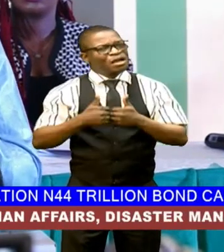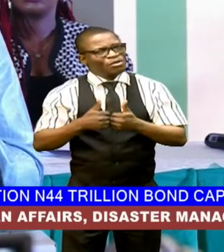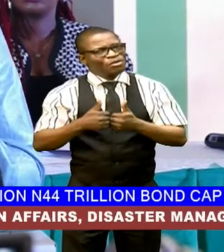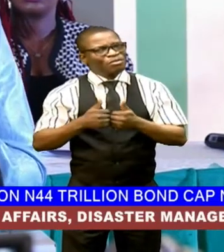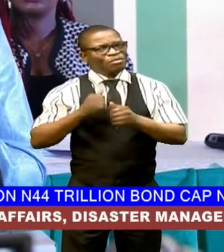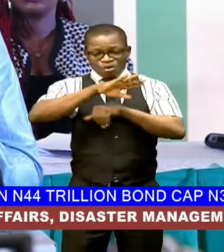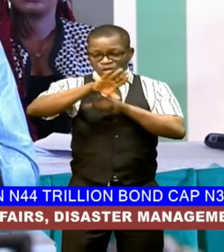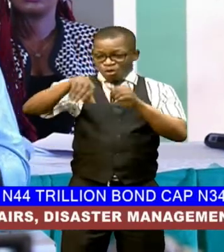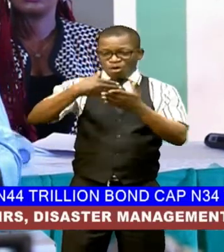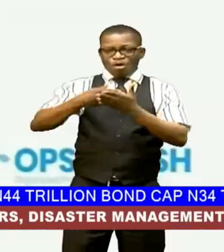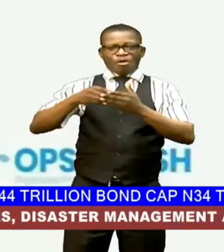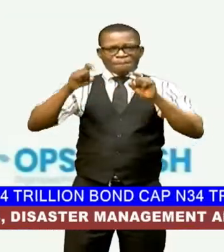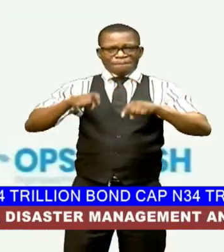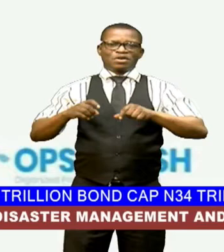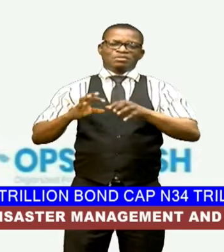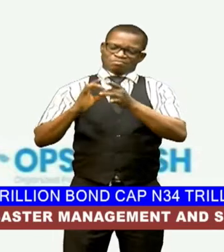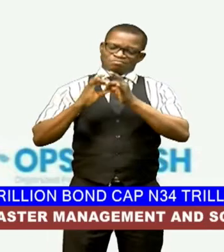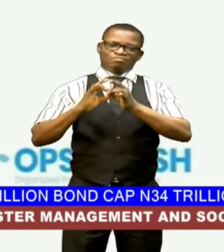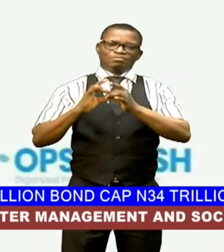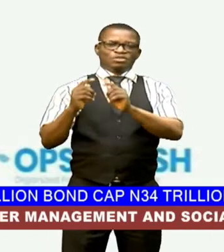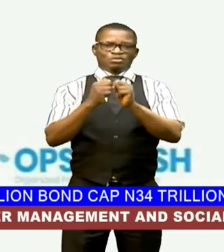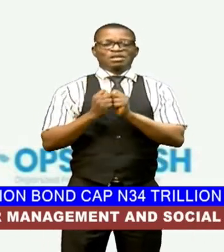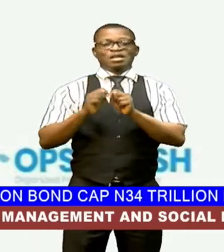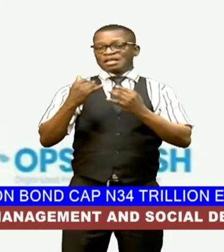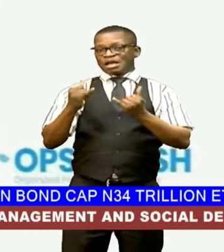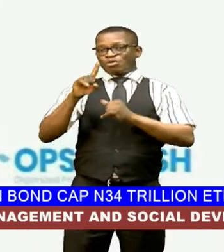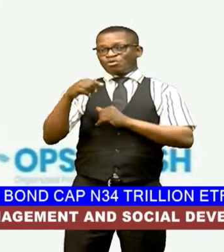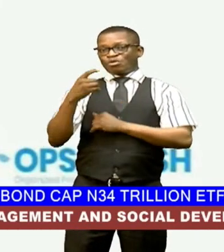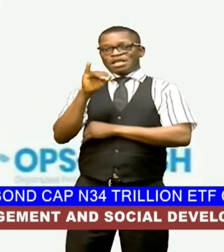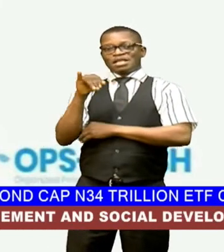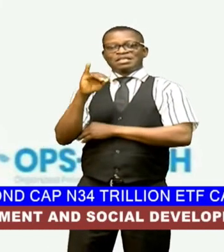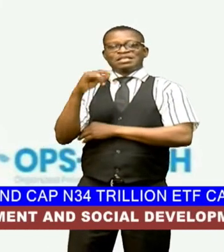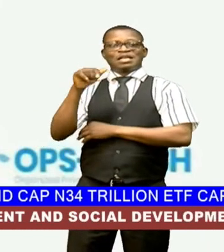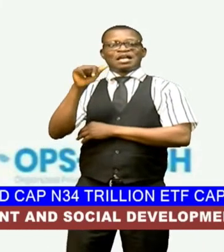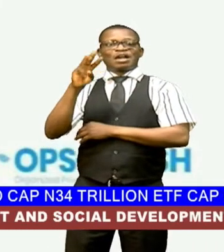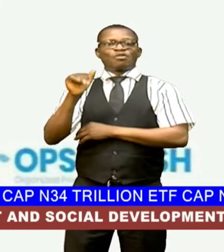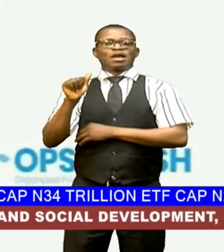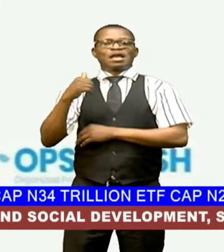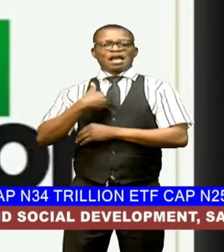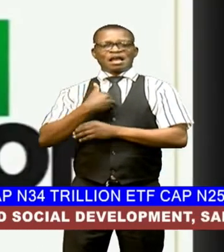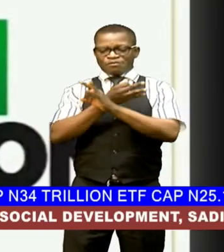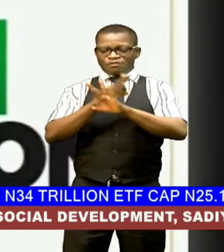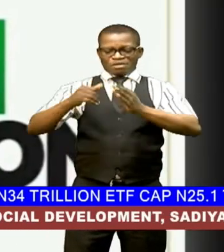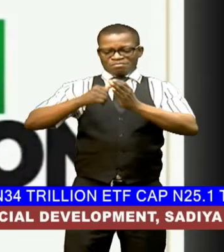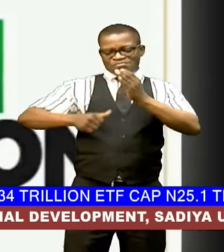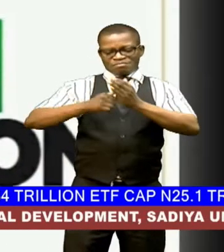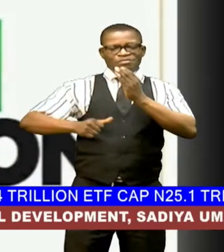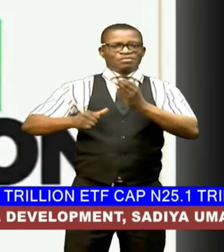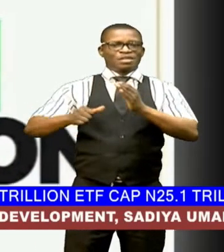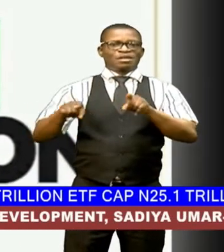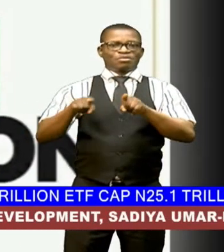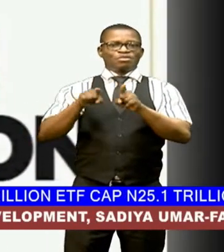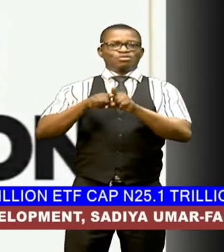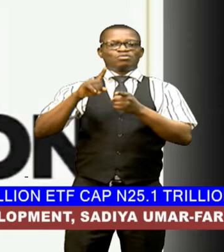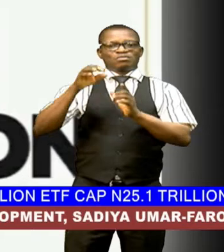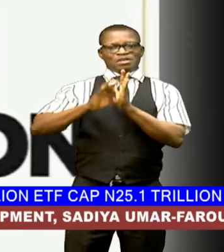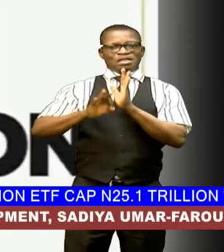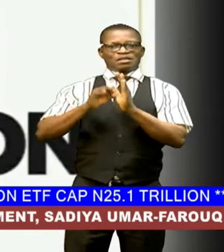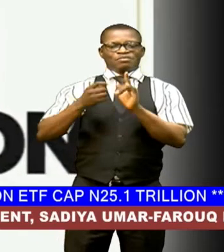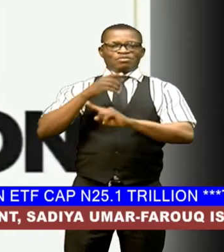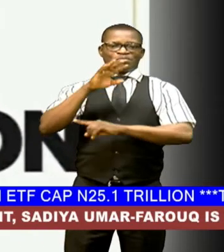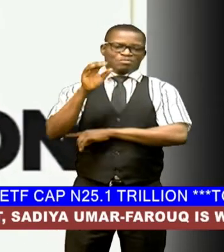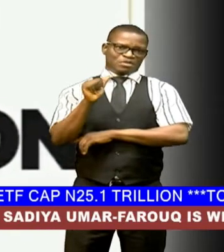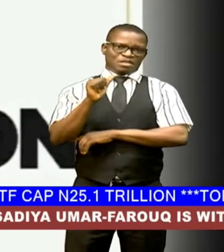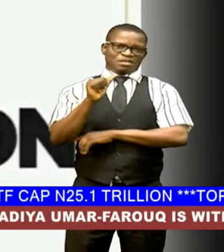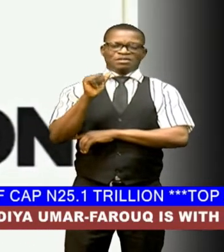all hands must be on deck for now only jigawa state is open the vacation free according to available statistics in abuja